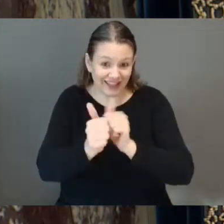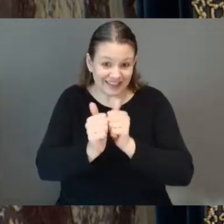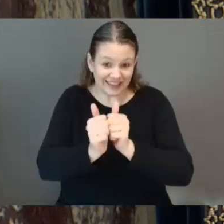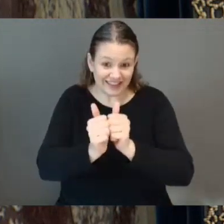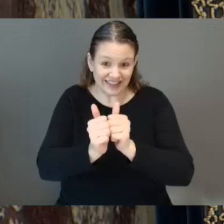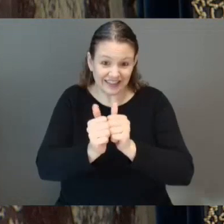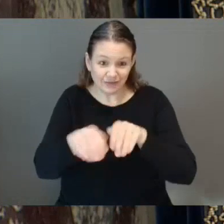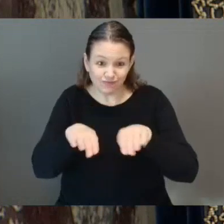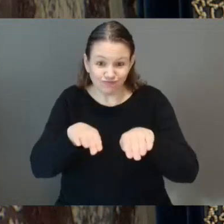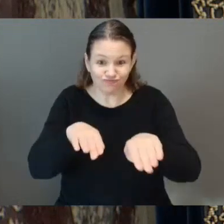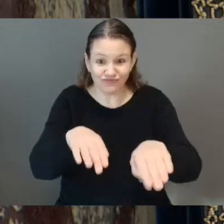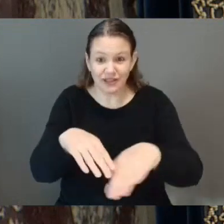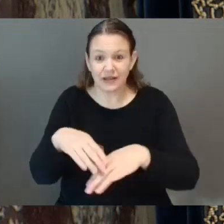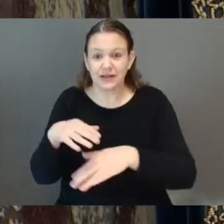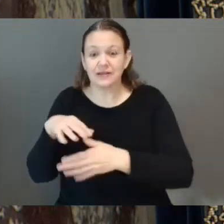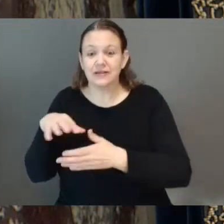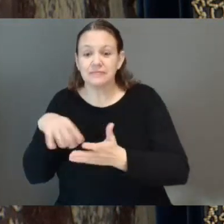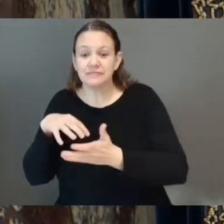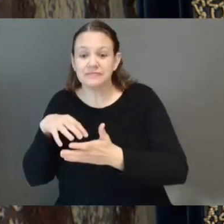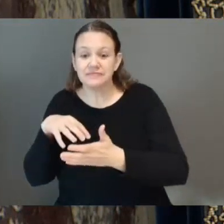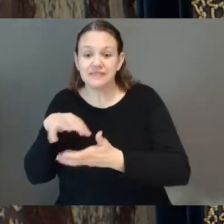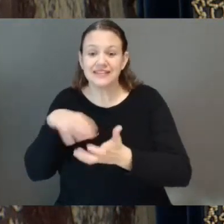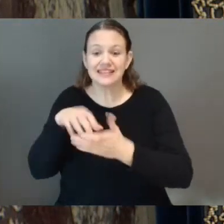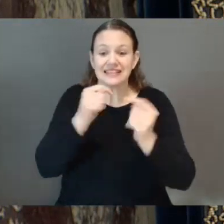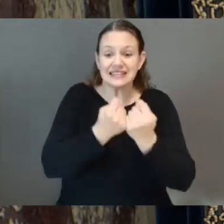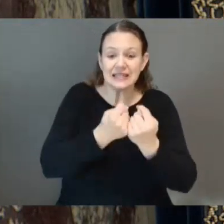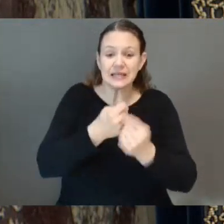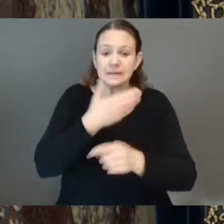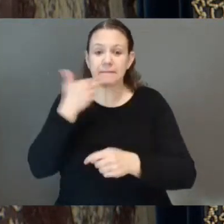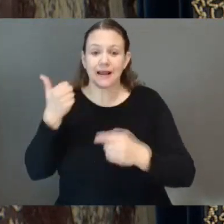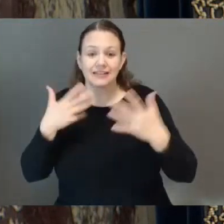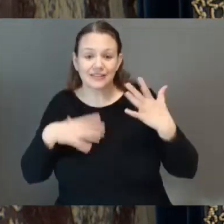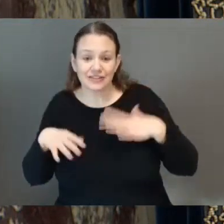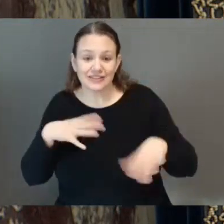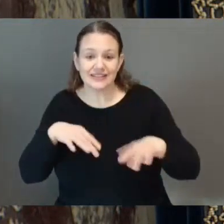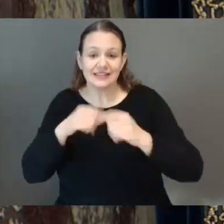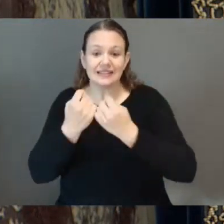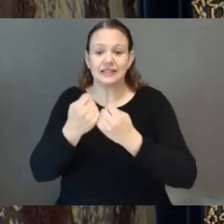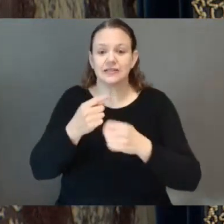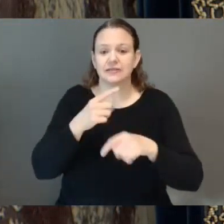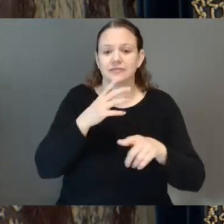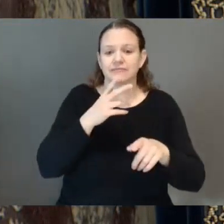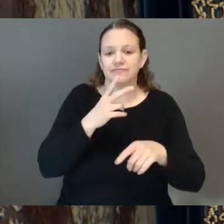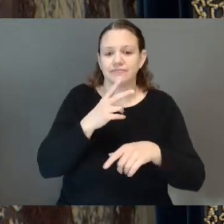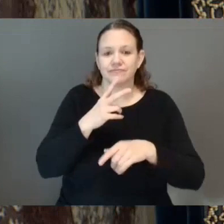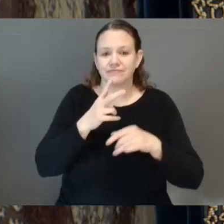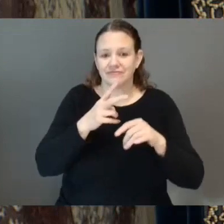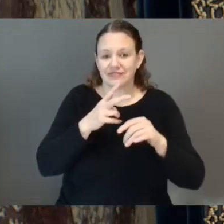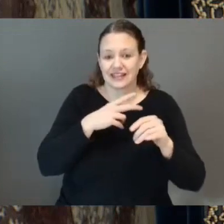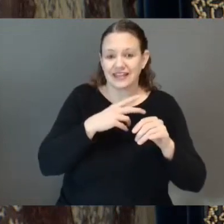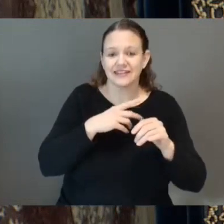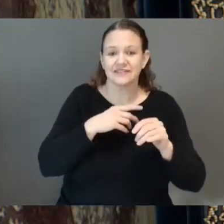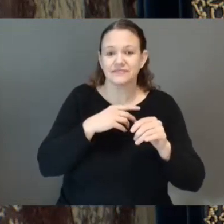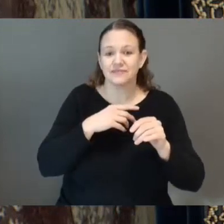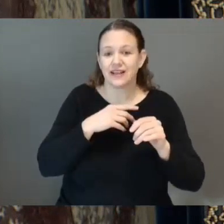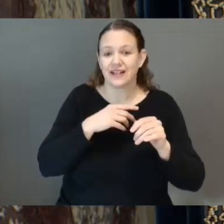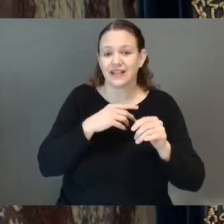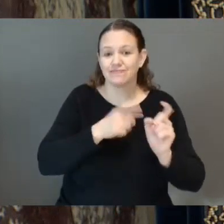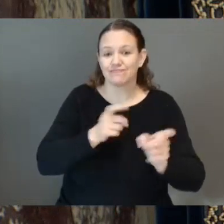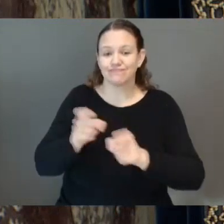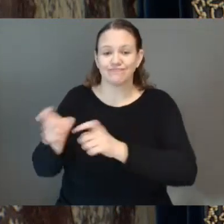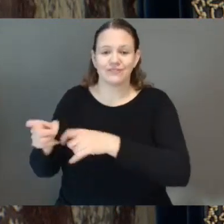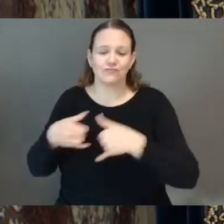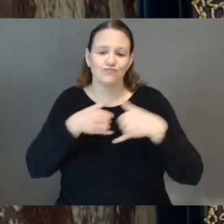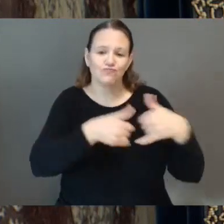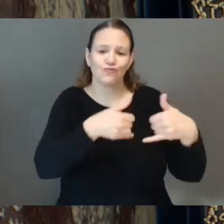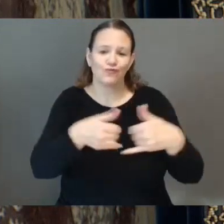team, and two very auspicious trophies are given to the top women's and top men's categories that are referred to as